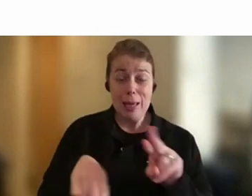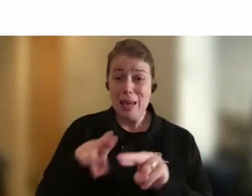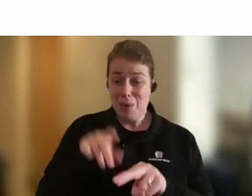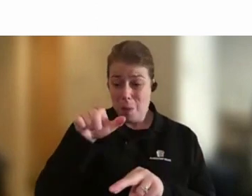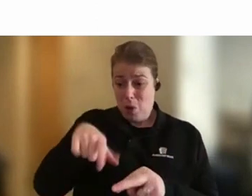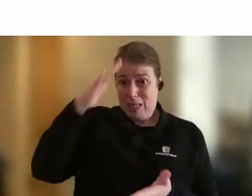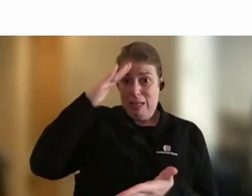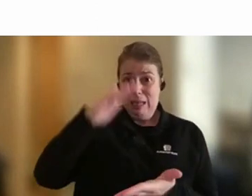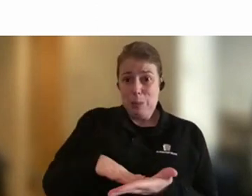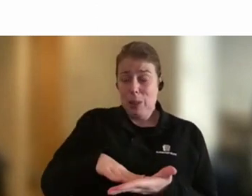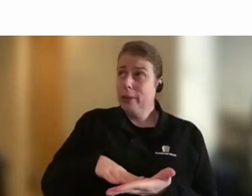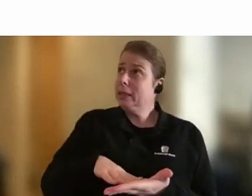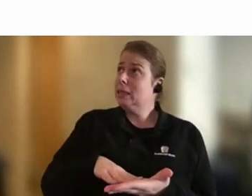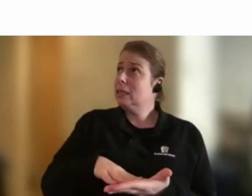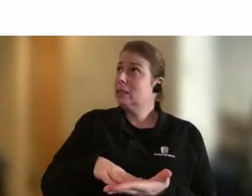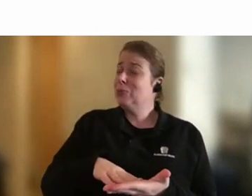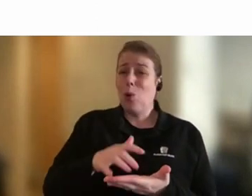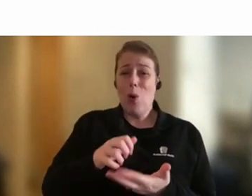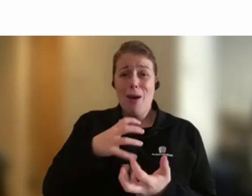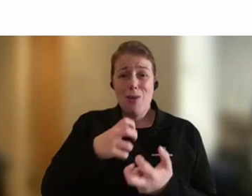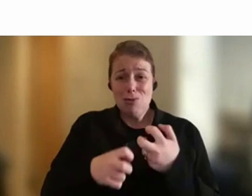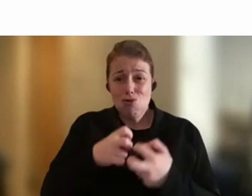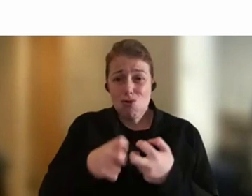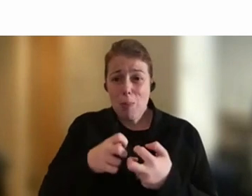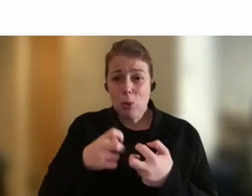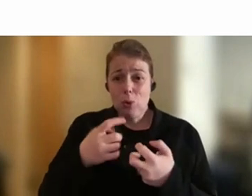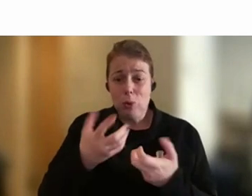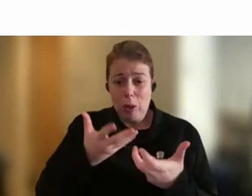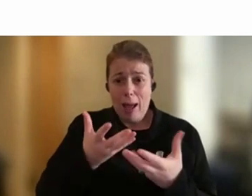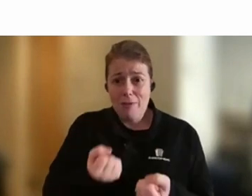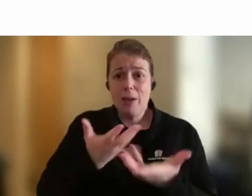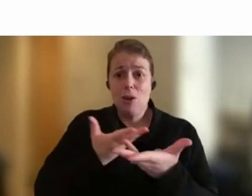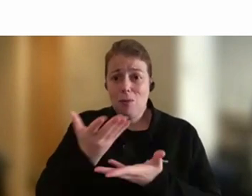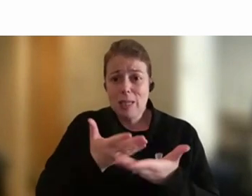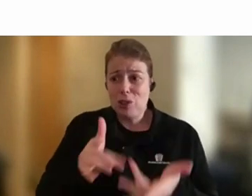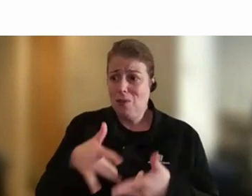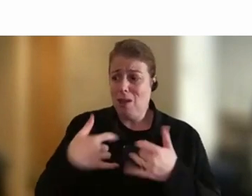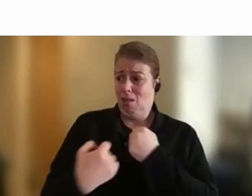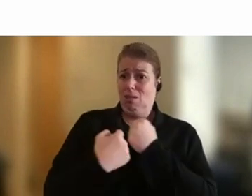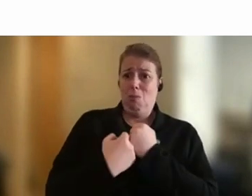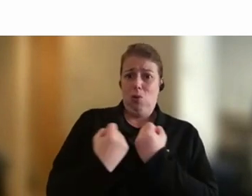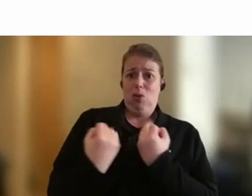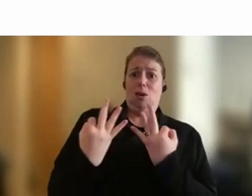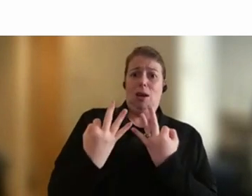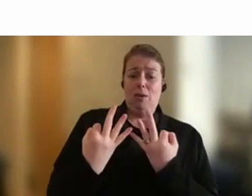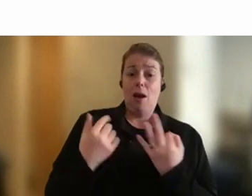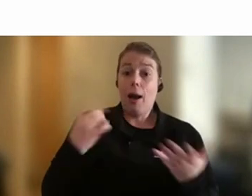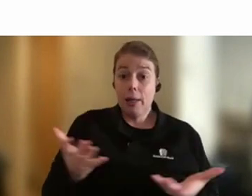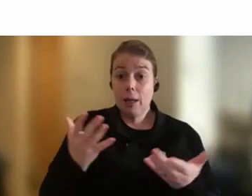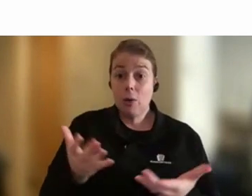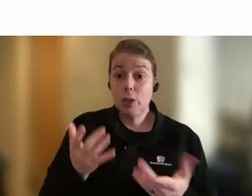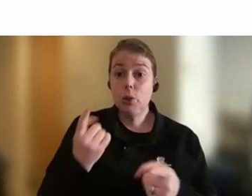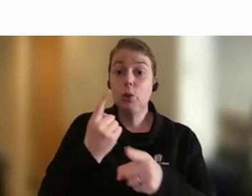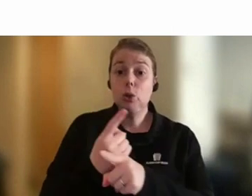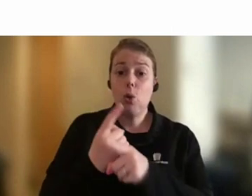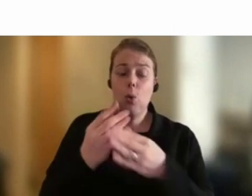or is having trouble having that conversation or they don't feel like they're supported, encourage you to go and talk to your sort